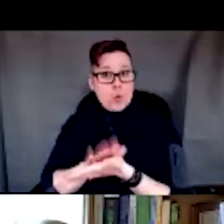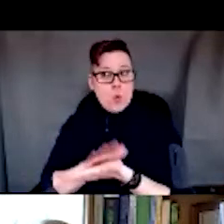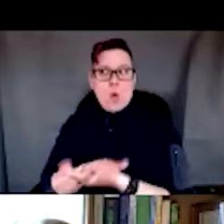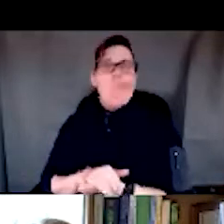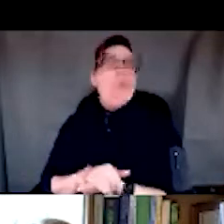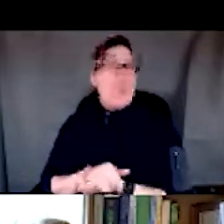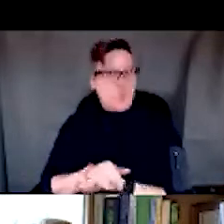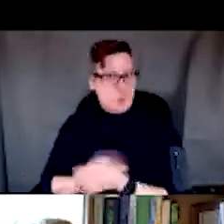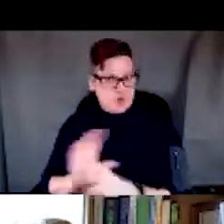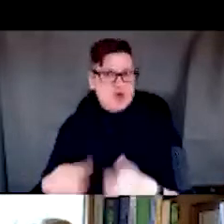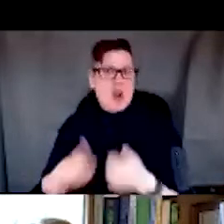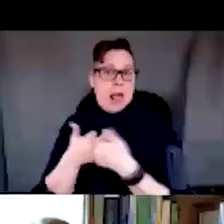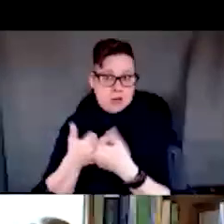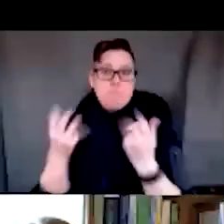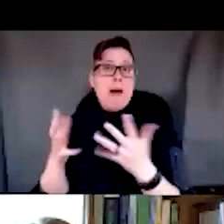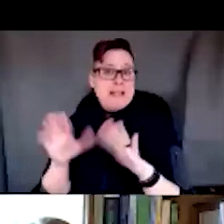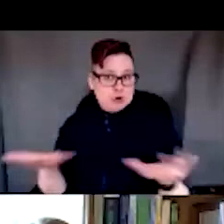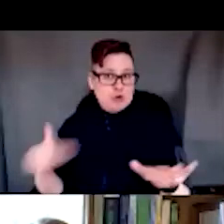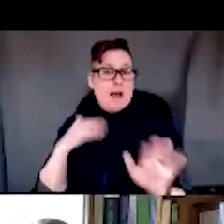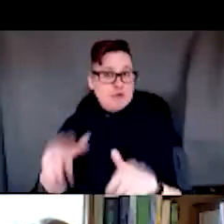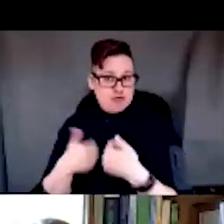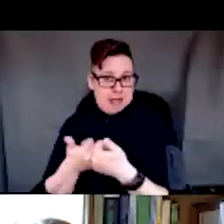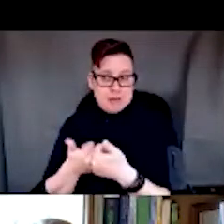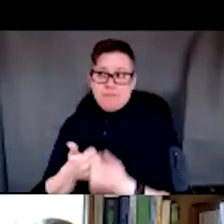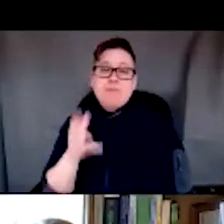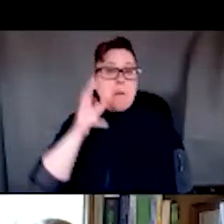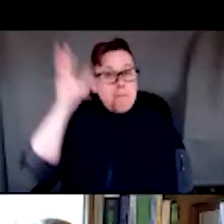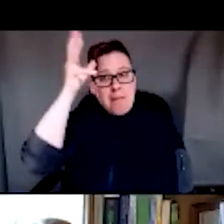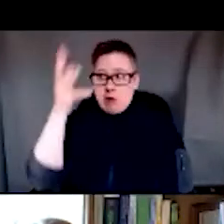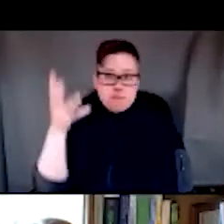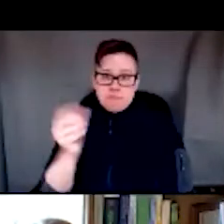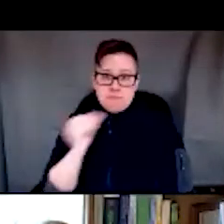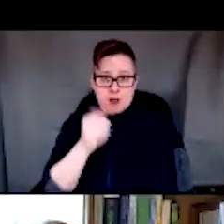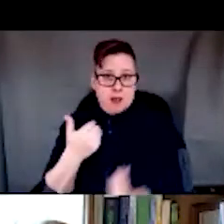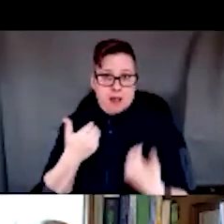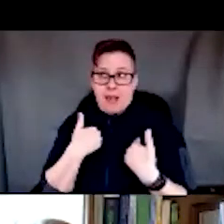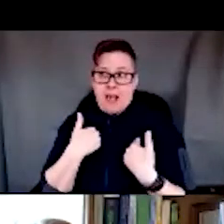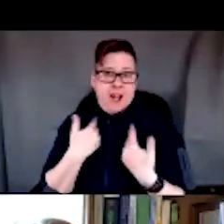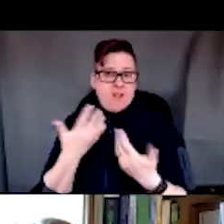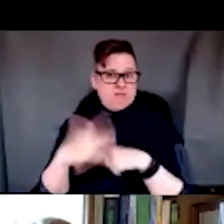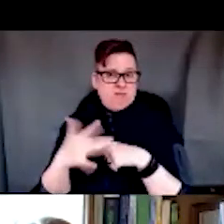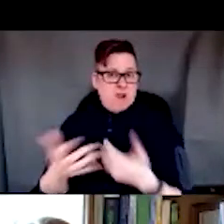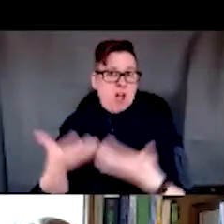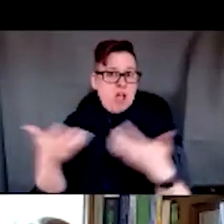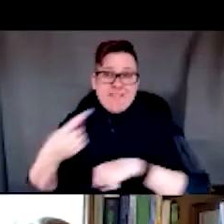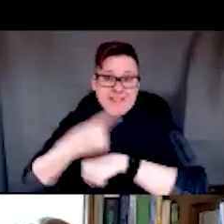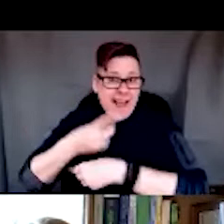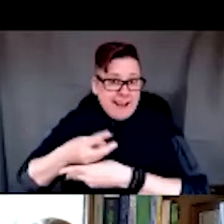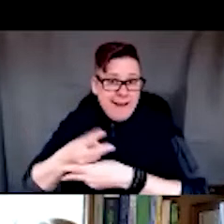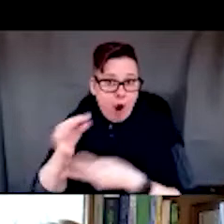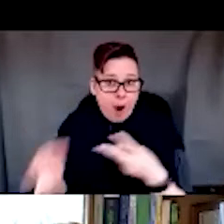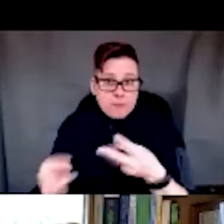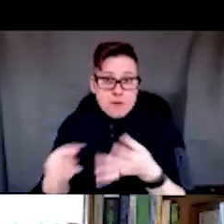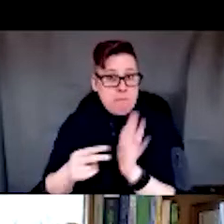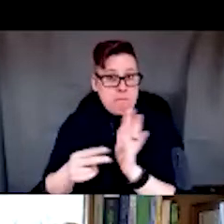challenging for a lot of children, that parents did not have access to a lot of daycare options, which limited